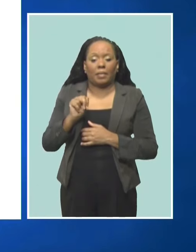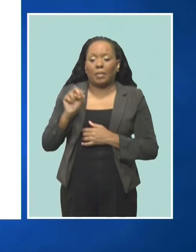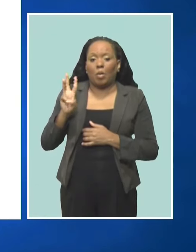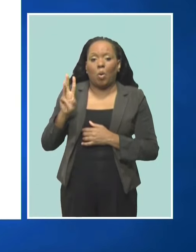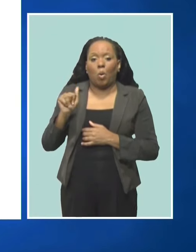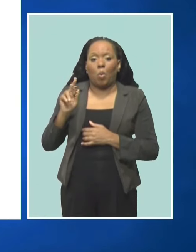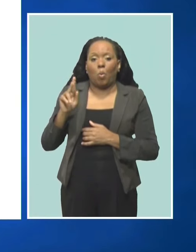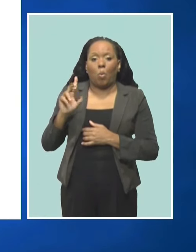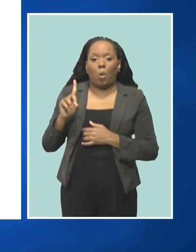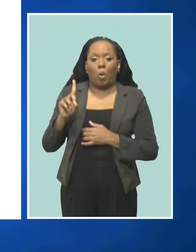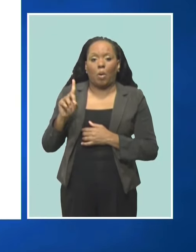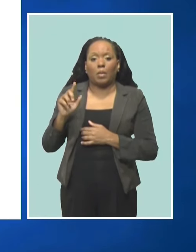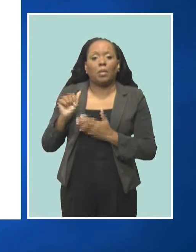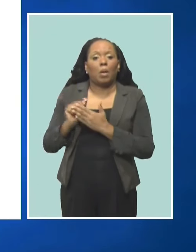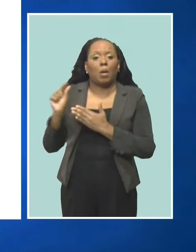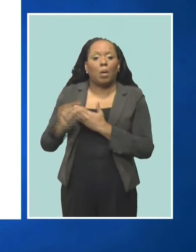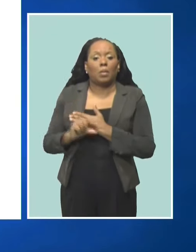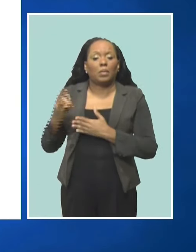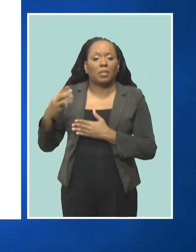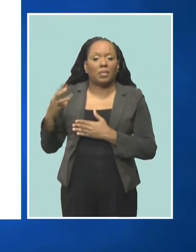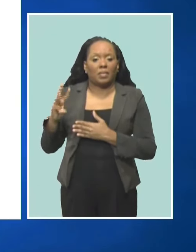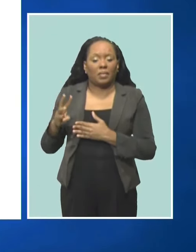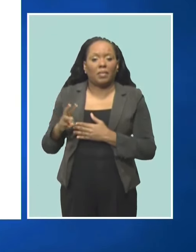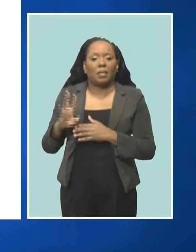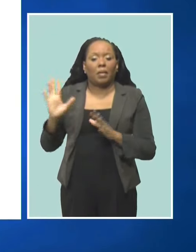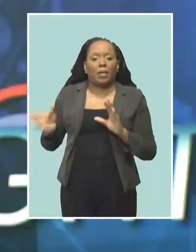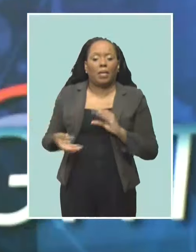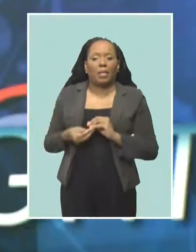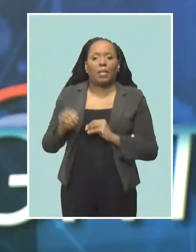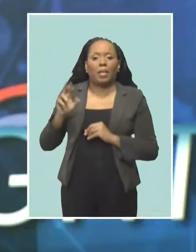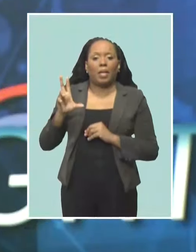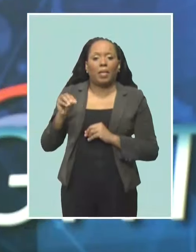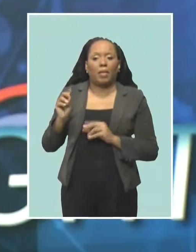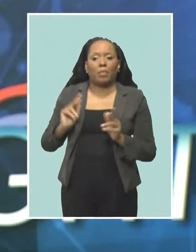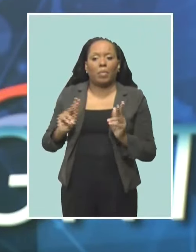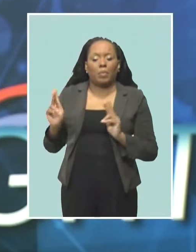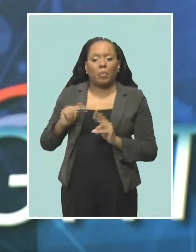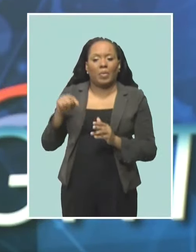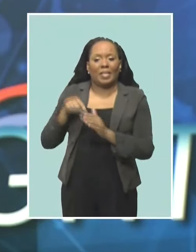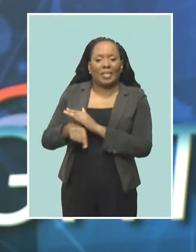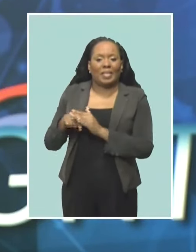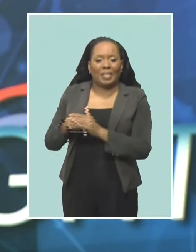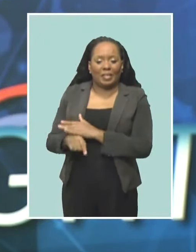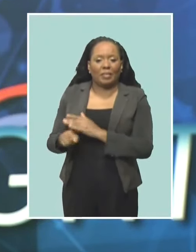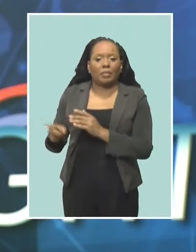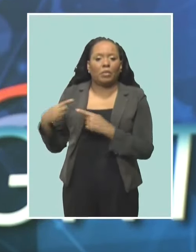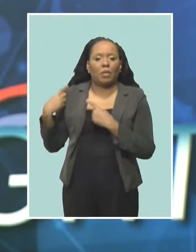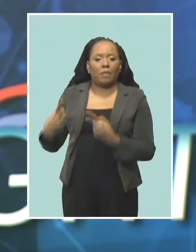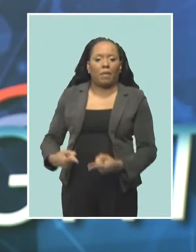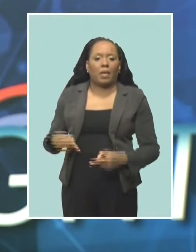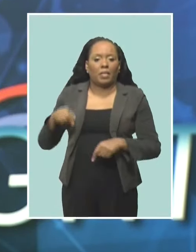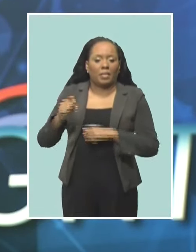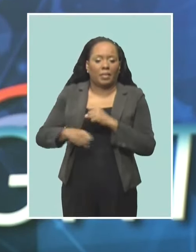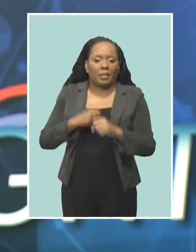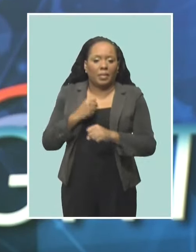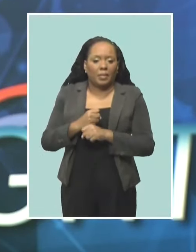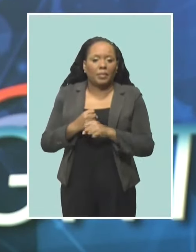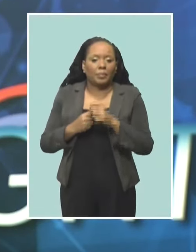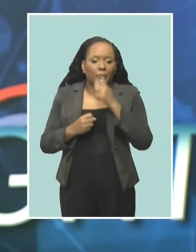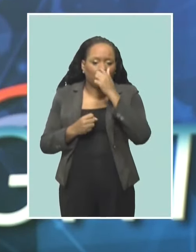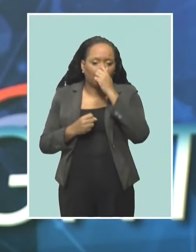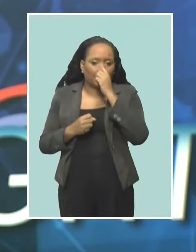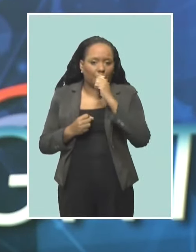The killing of Ward was homicide number 30. The Sanitation Service Authority is tonight warning